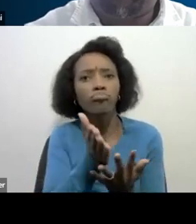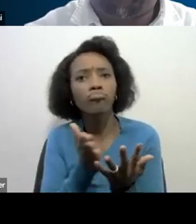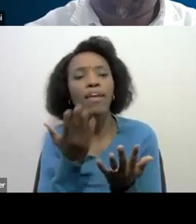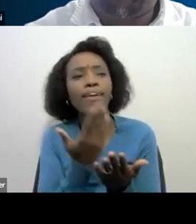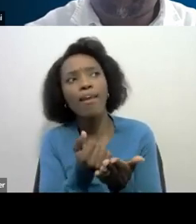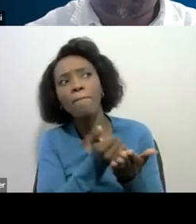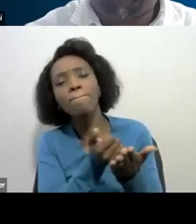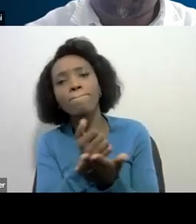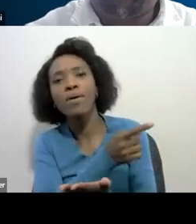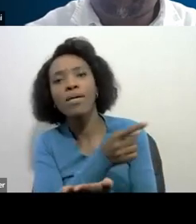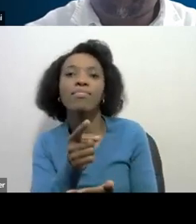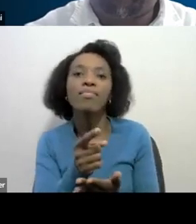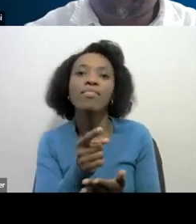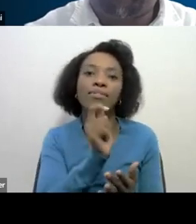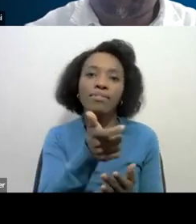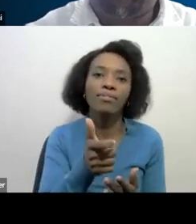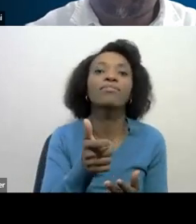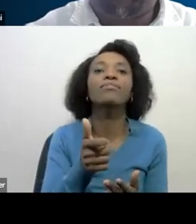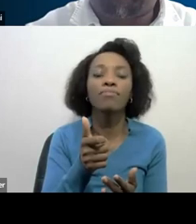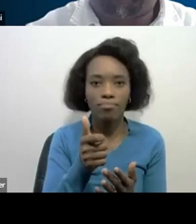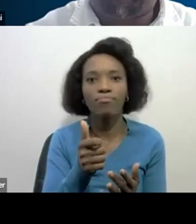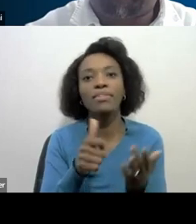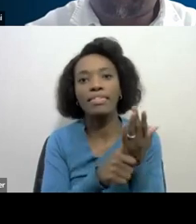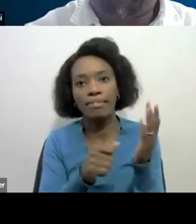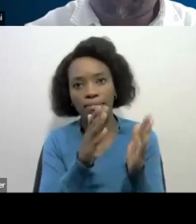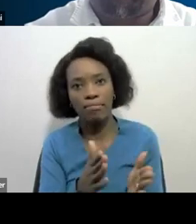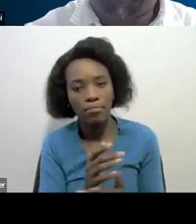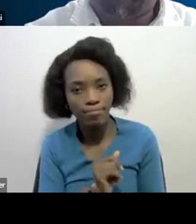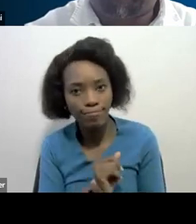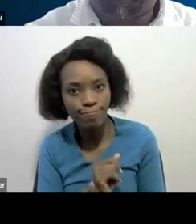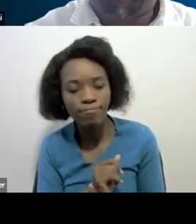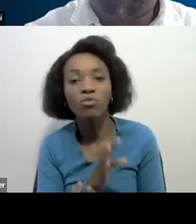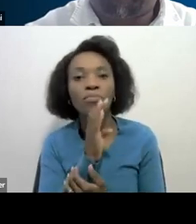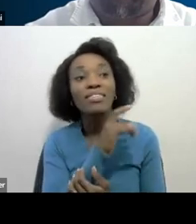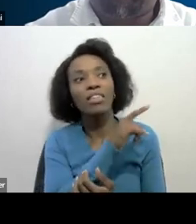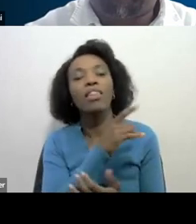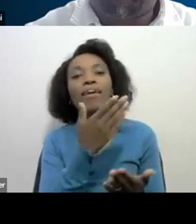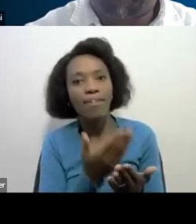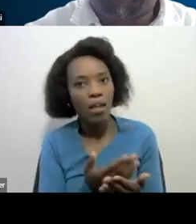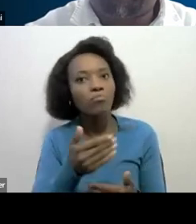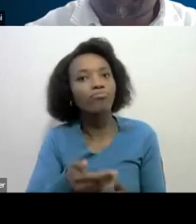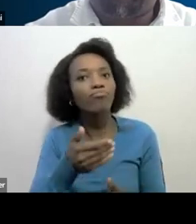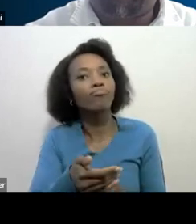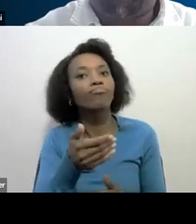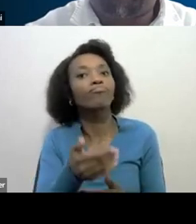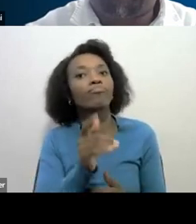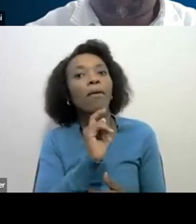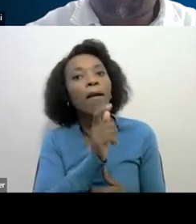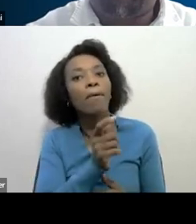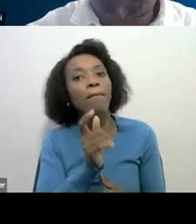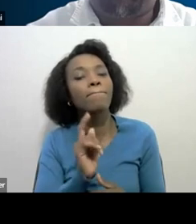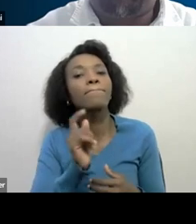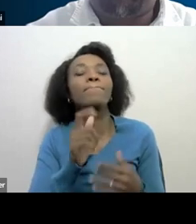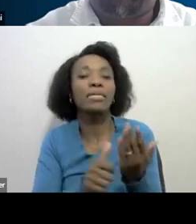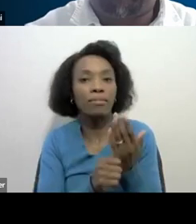taxpayer at any given time to regularize their tax affairs. We should not wait for a particular window period.